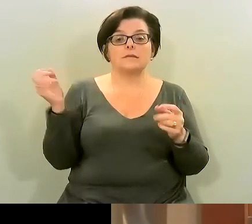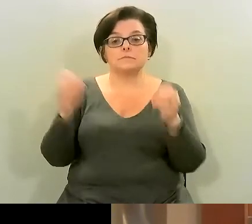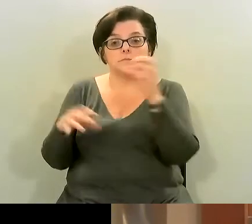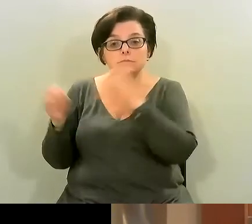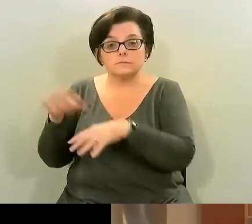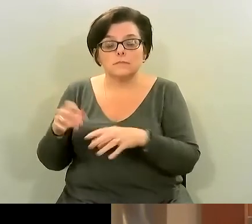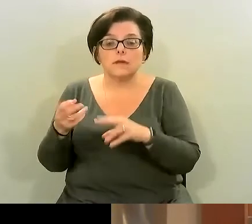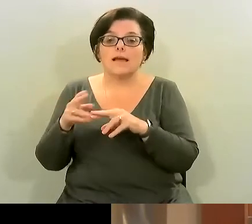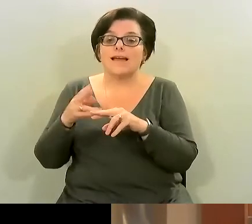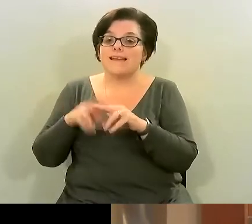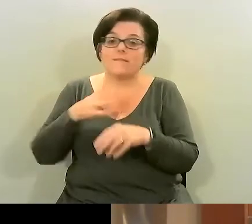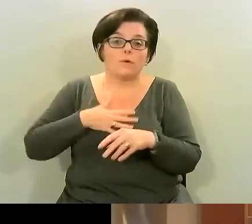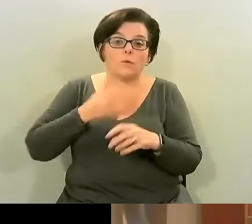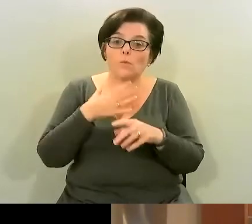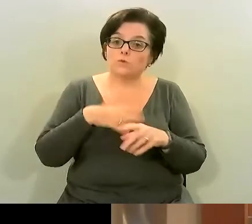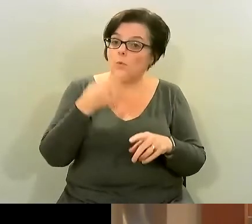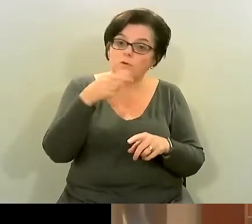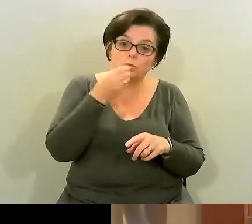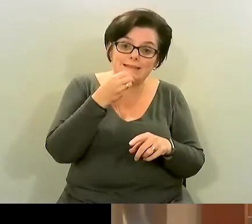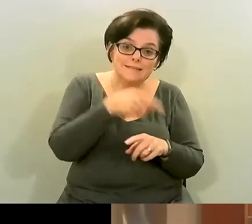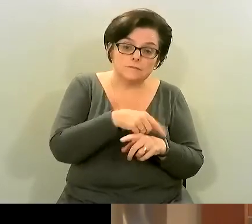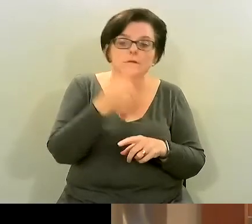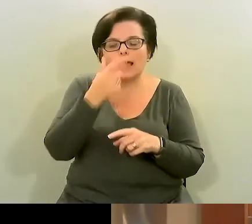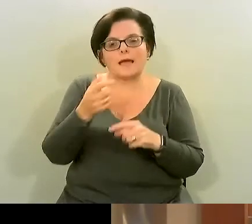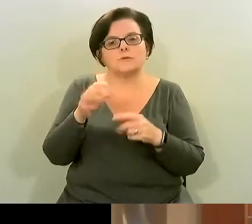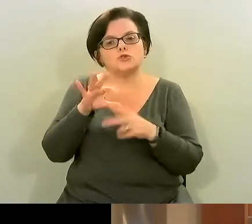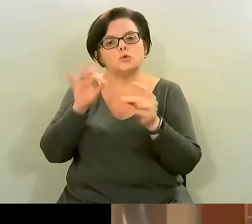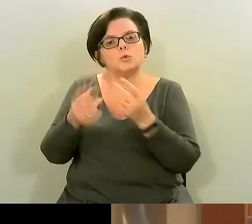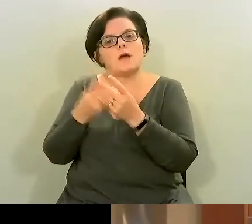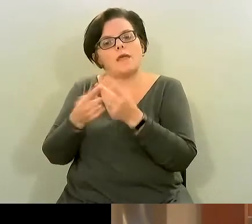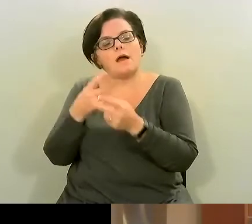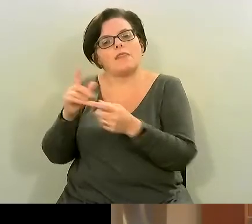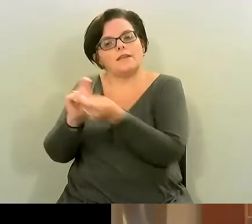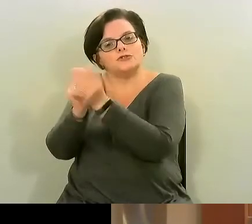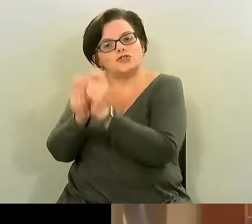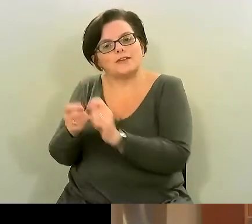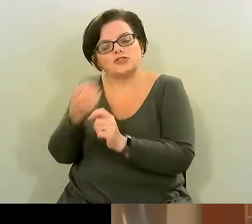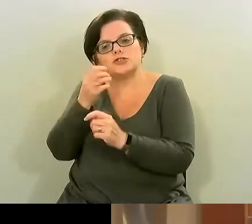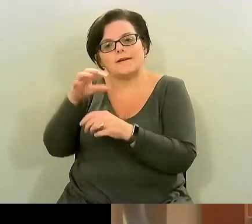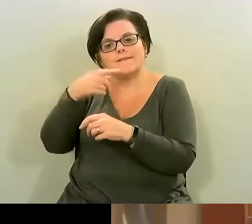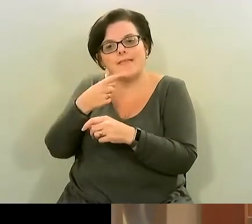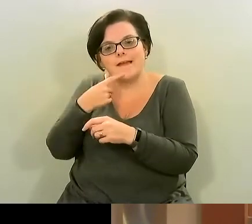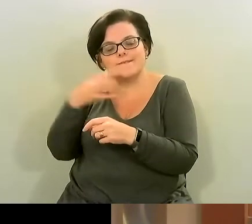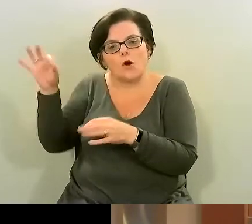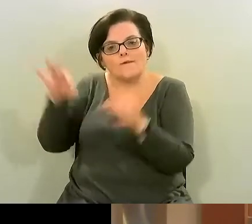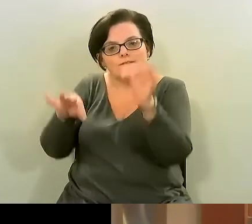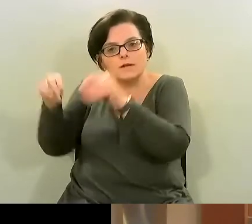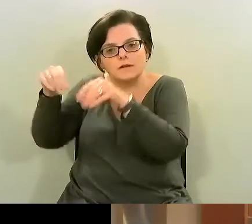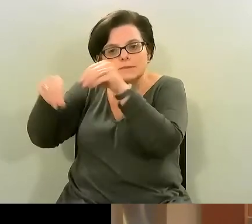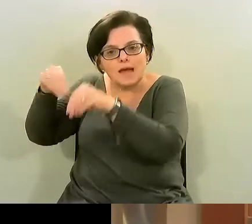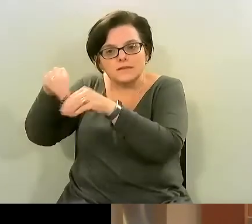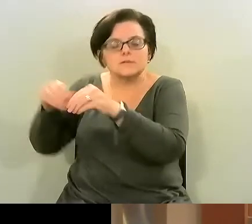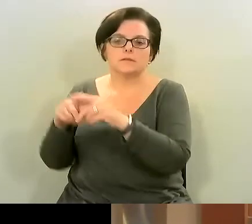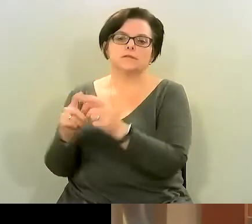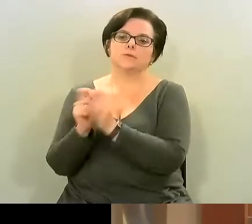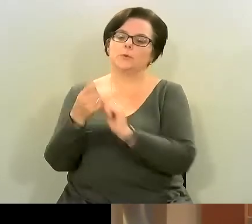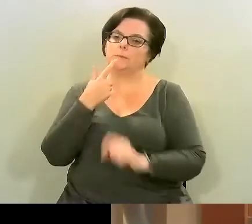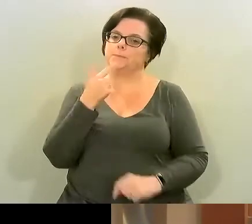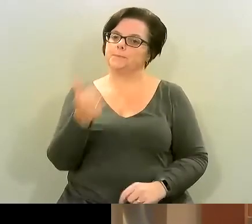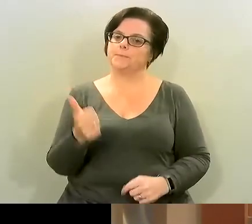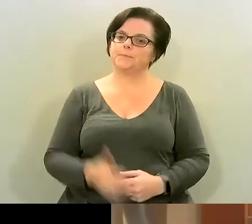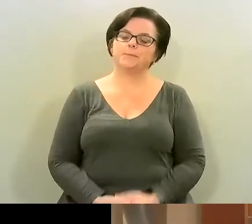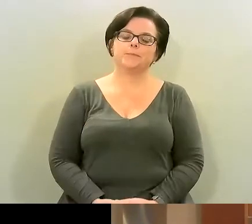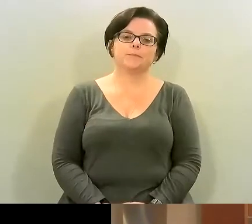garlic powder your spices your lemon juice and your greens and so that that was the reason i chose i chose that great